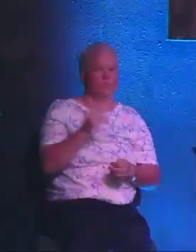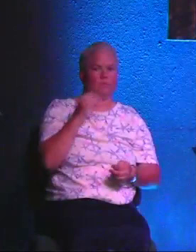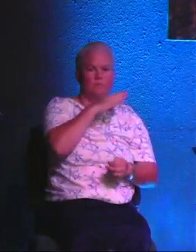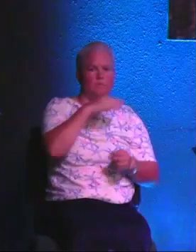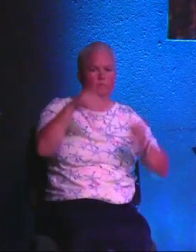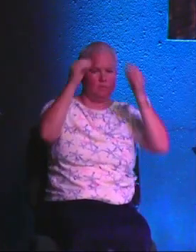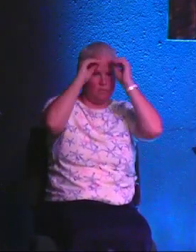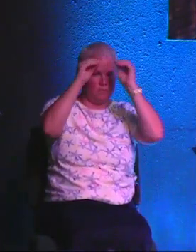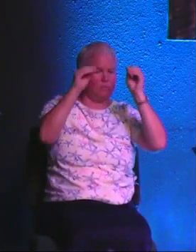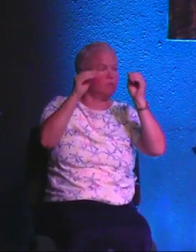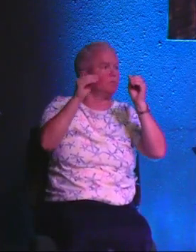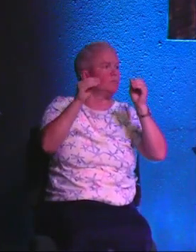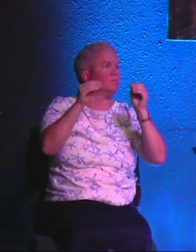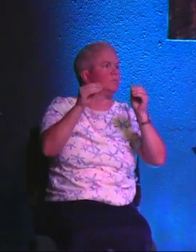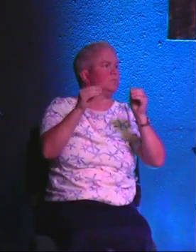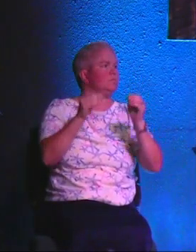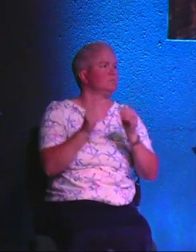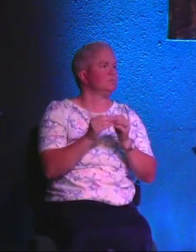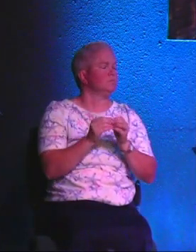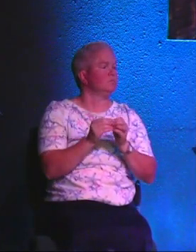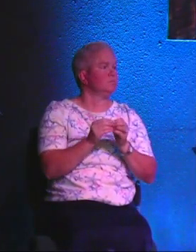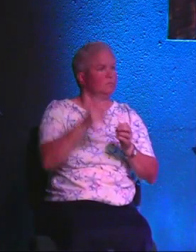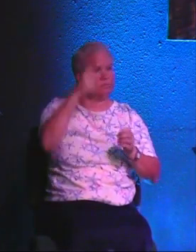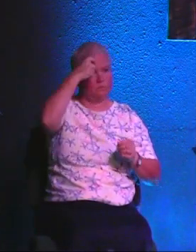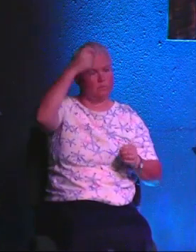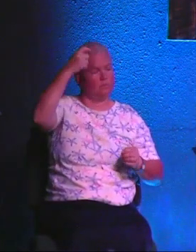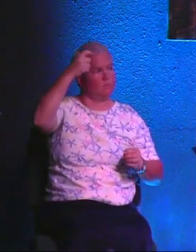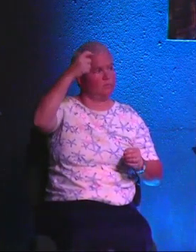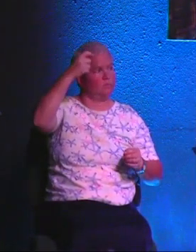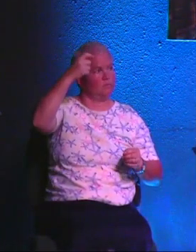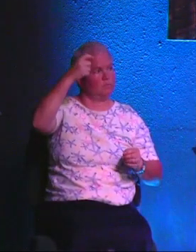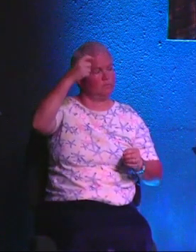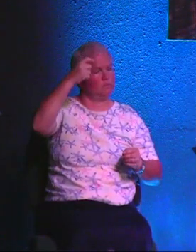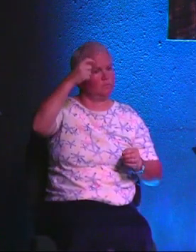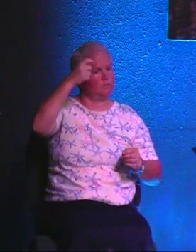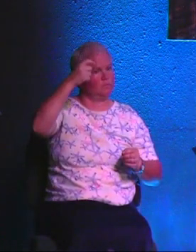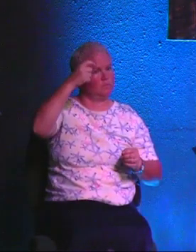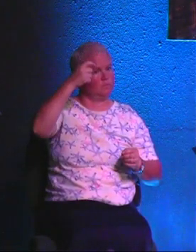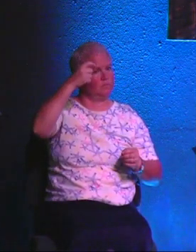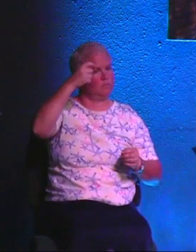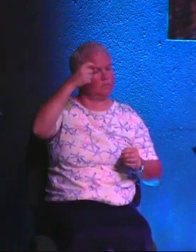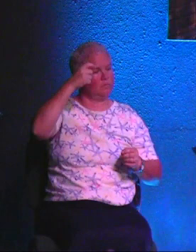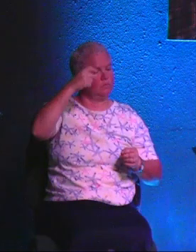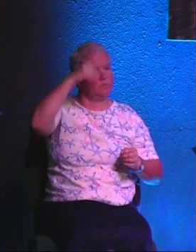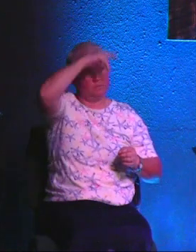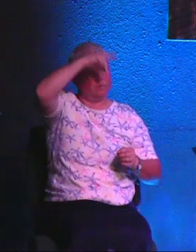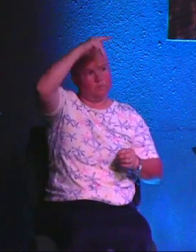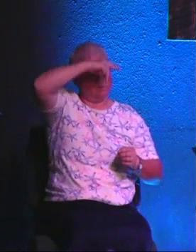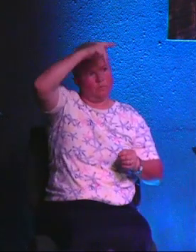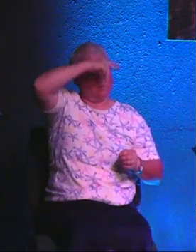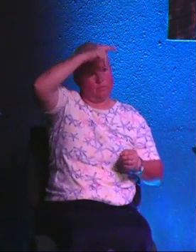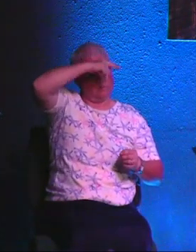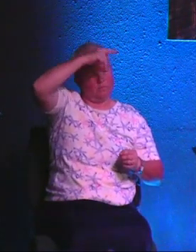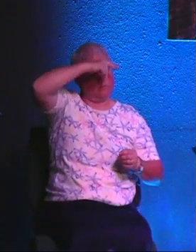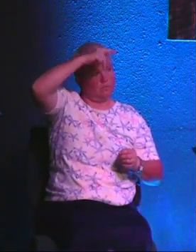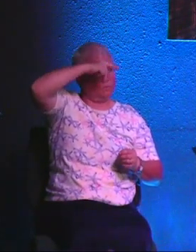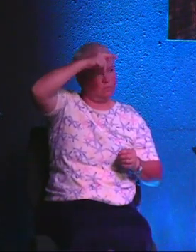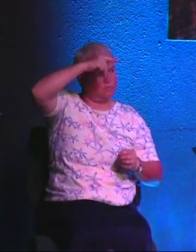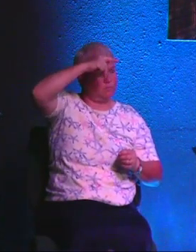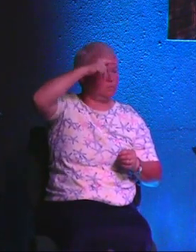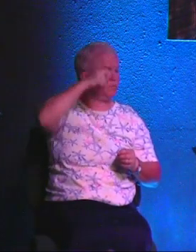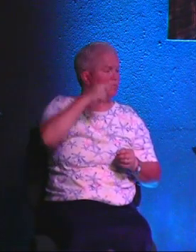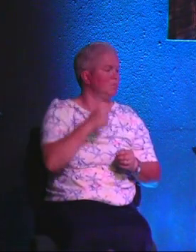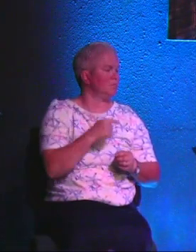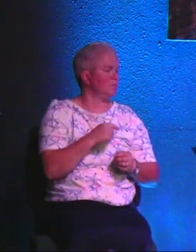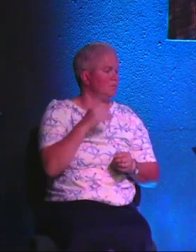teachers, their entire idea, their entire basis, their entire philosophy is based on